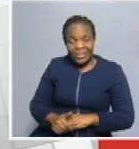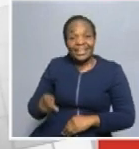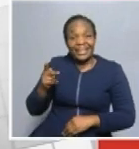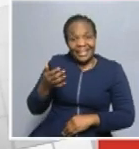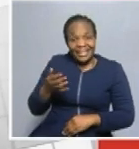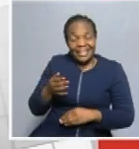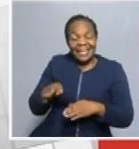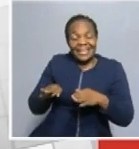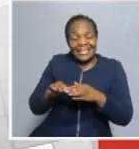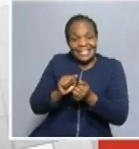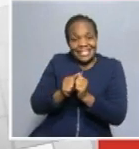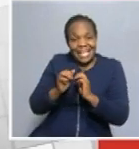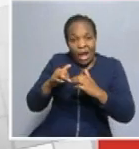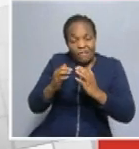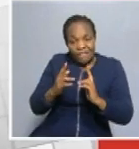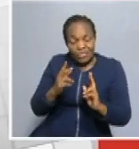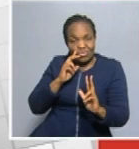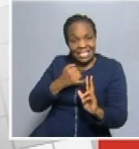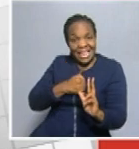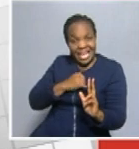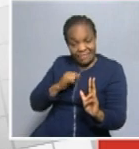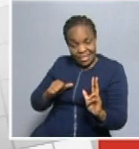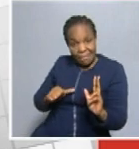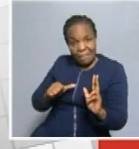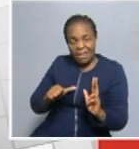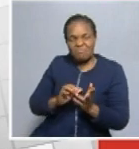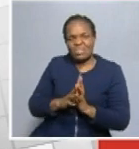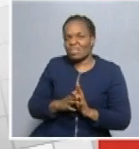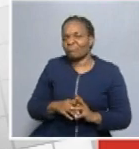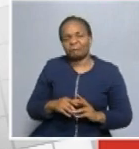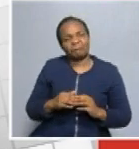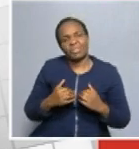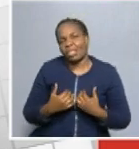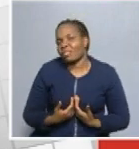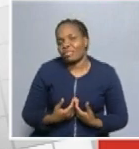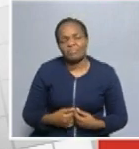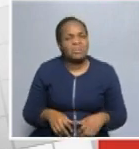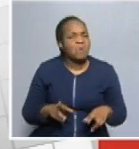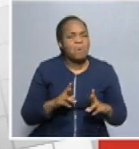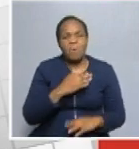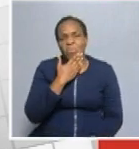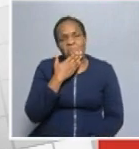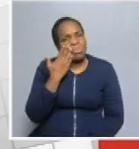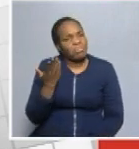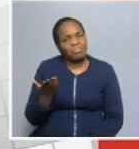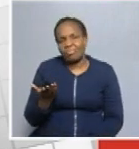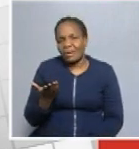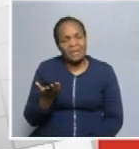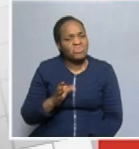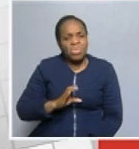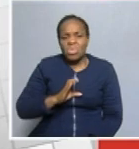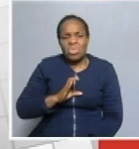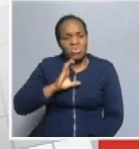take away your enthusiasm for life. It makes you feel hopeless, helpless, it takes away your confidence,